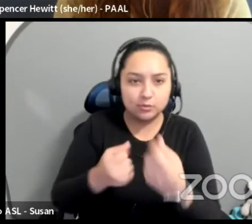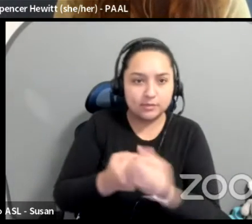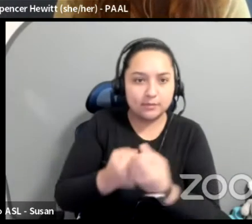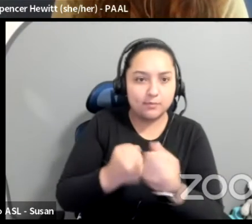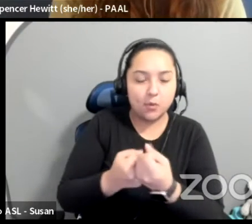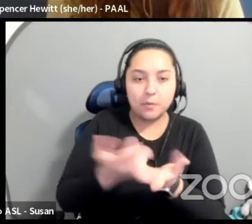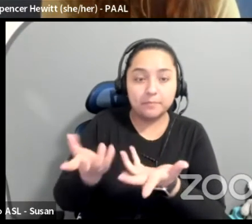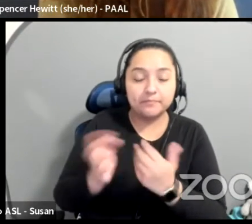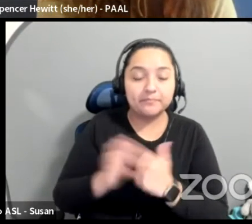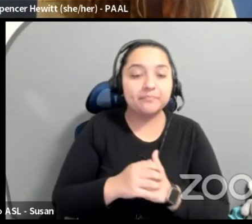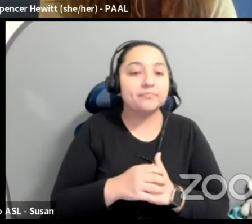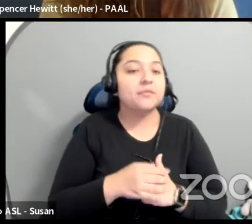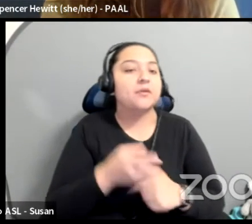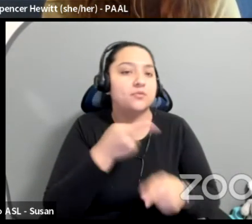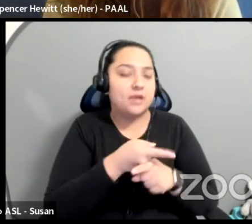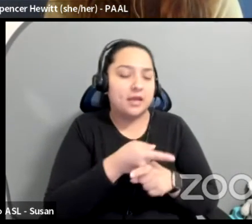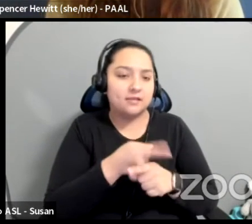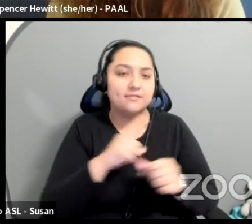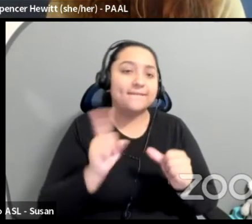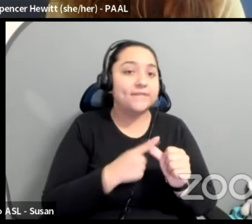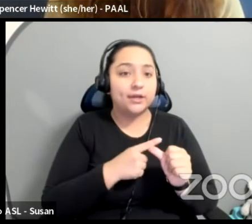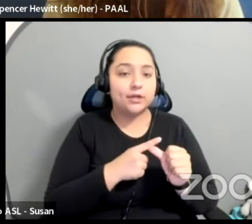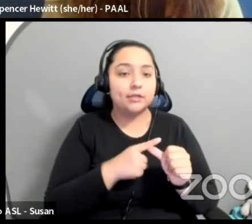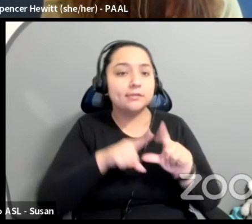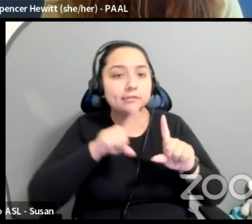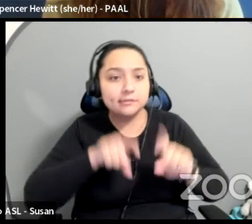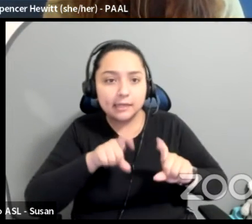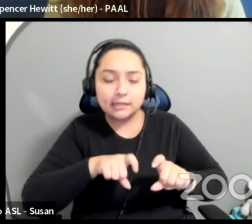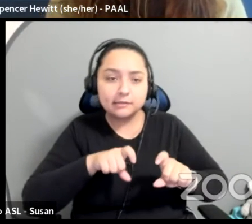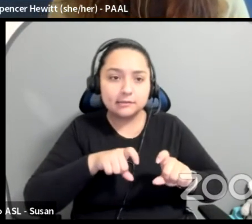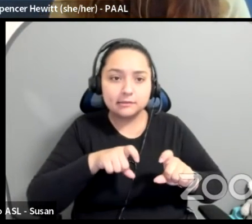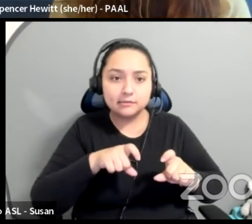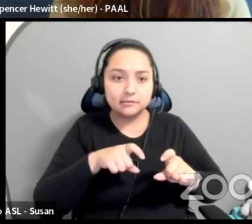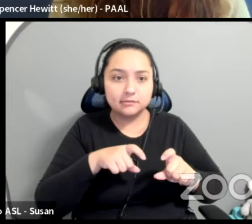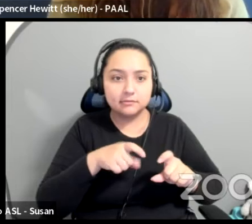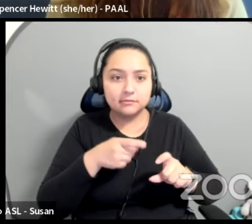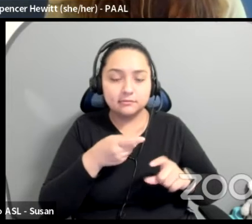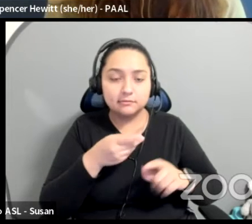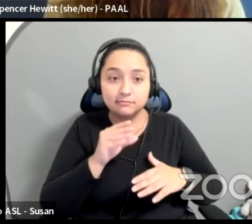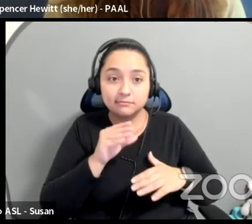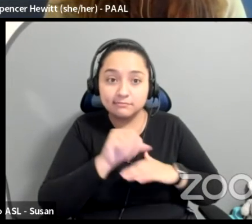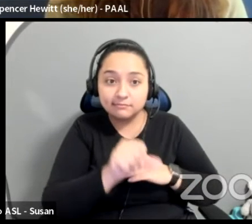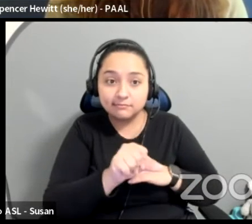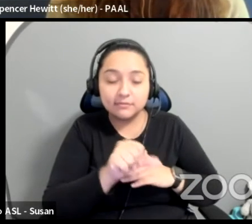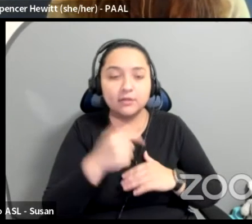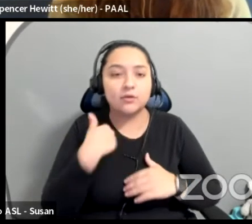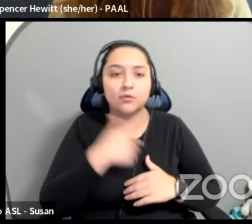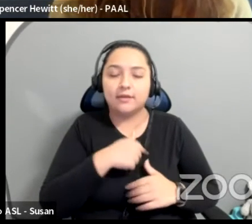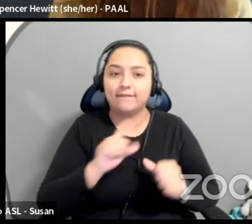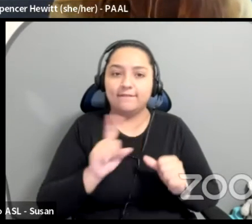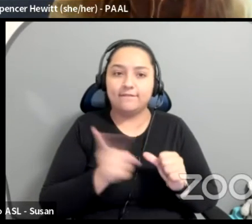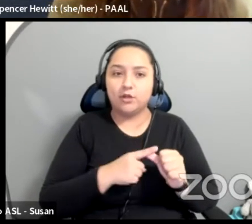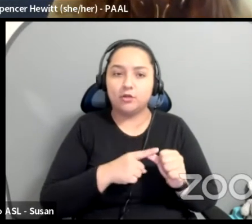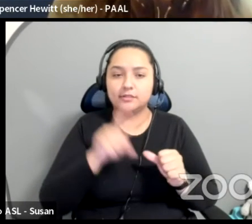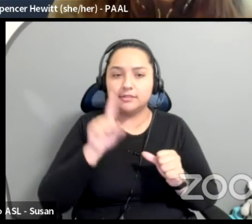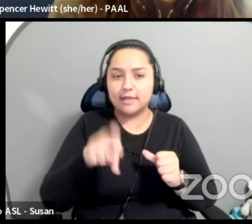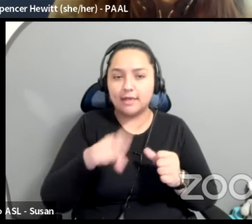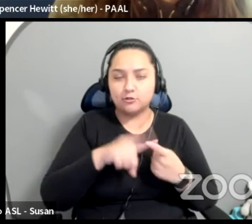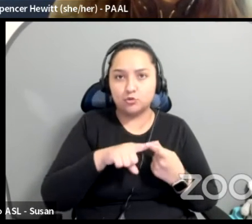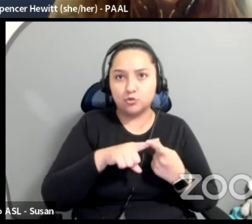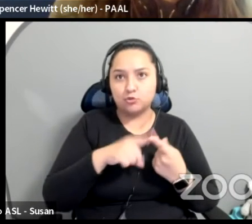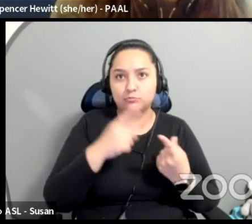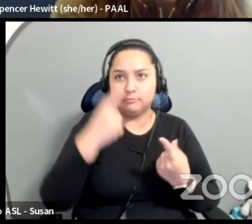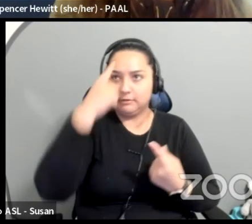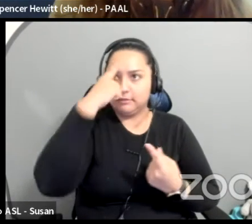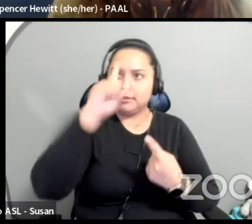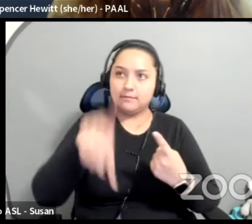pilots, there were a couple of, of, you know, Rachel and had a really great conversation about how we define success of this pilot, you